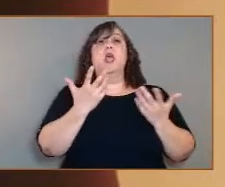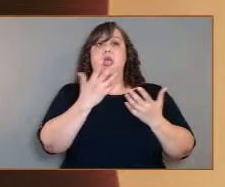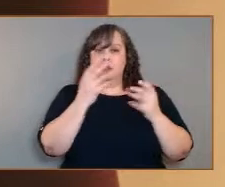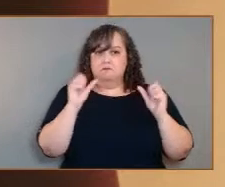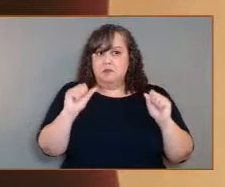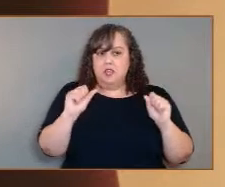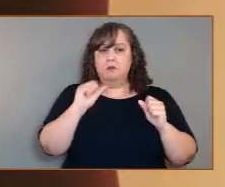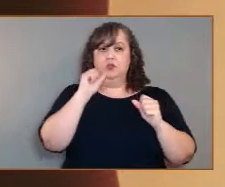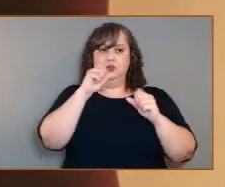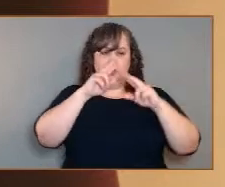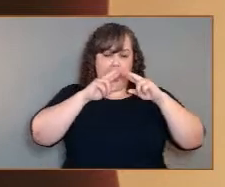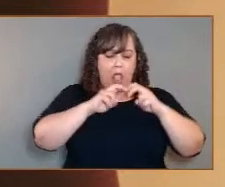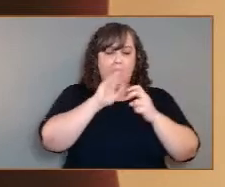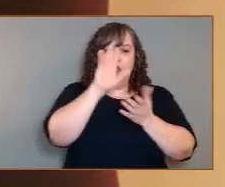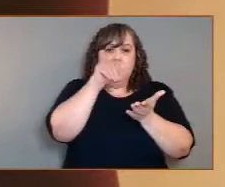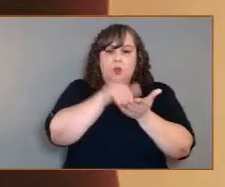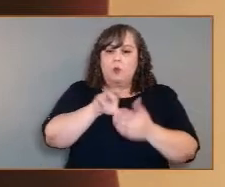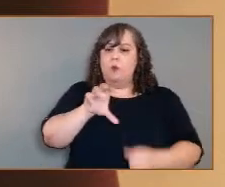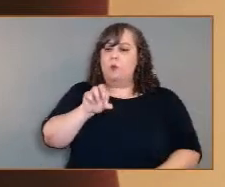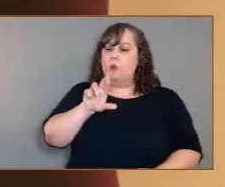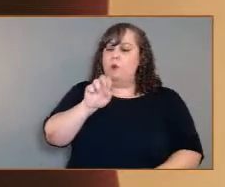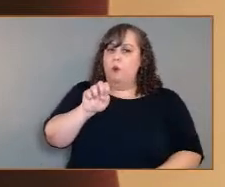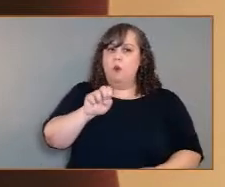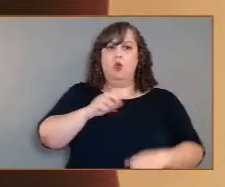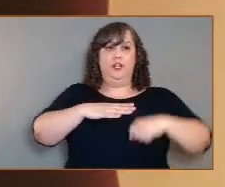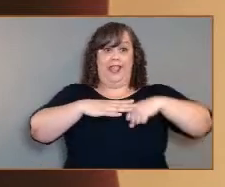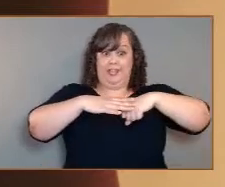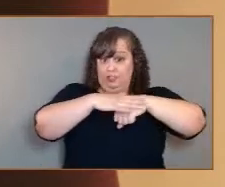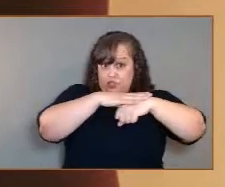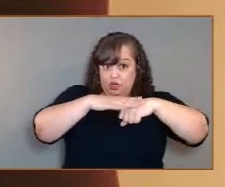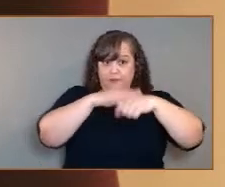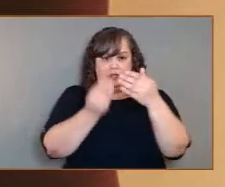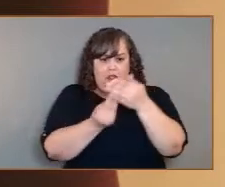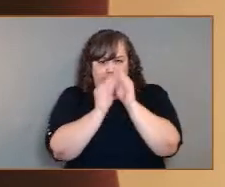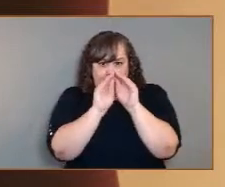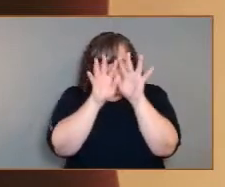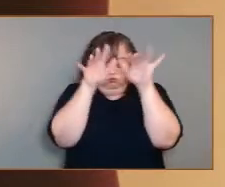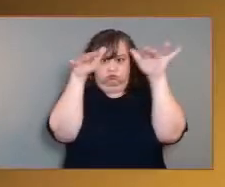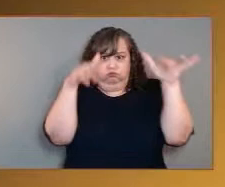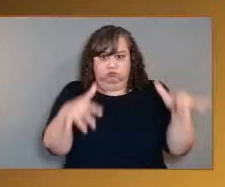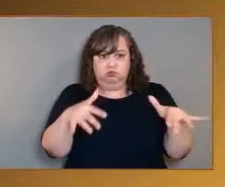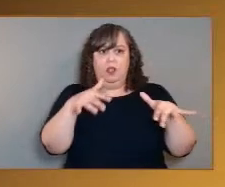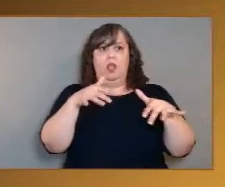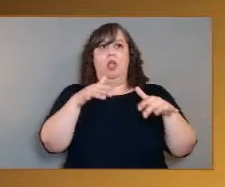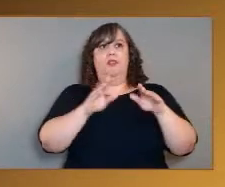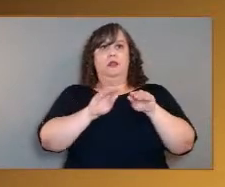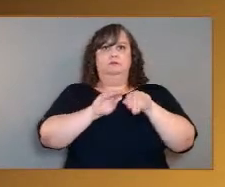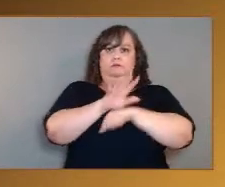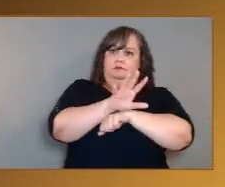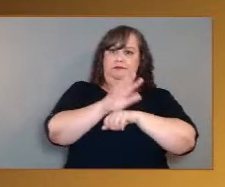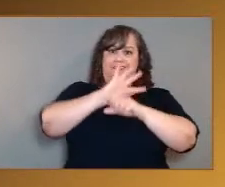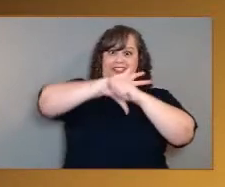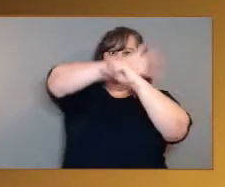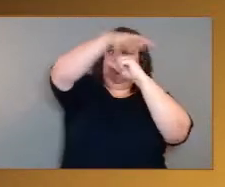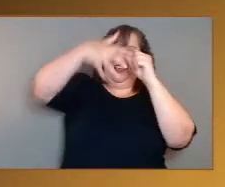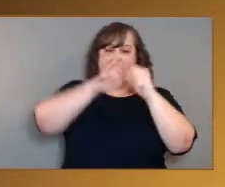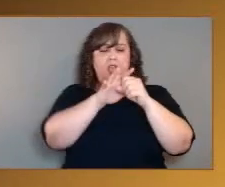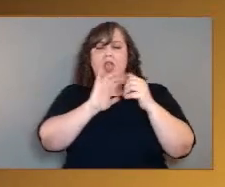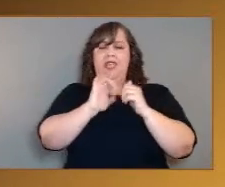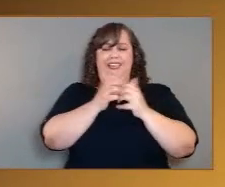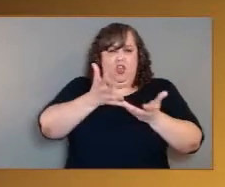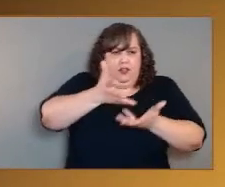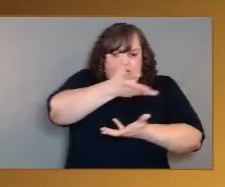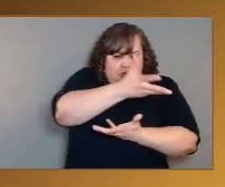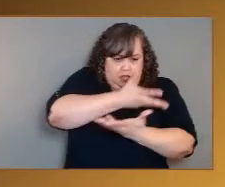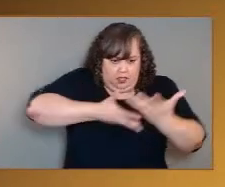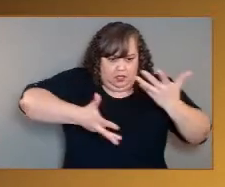its surface geology to the volcanoes that help create the atmosphere, how they all interact and help build a habitable planet